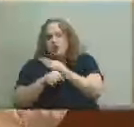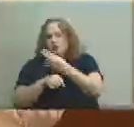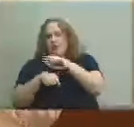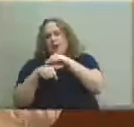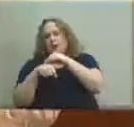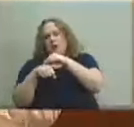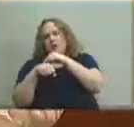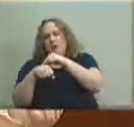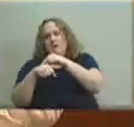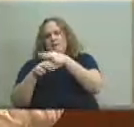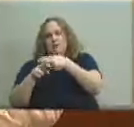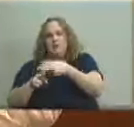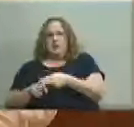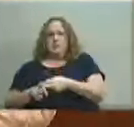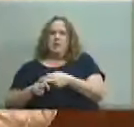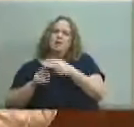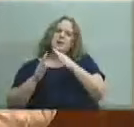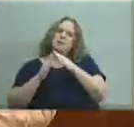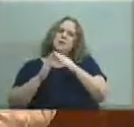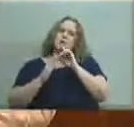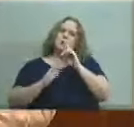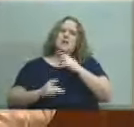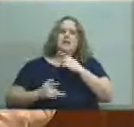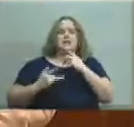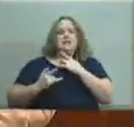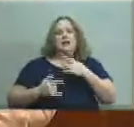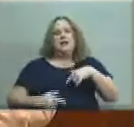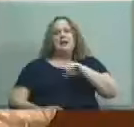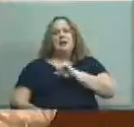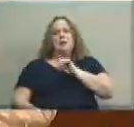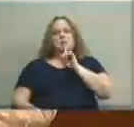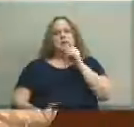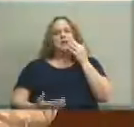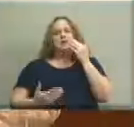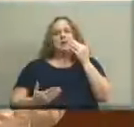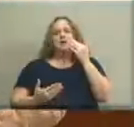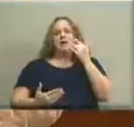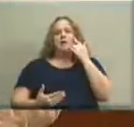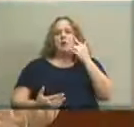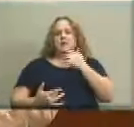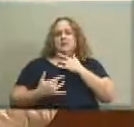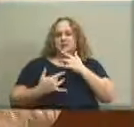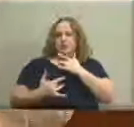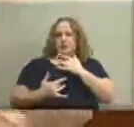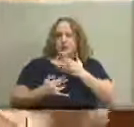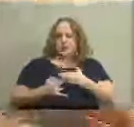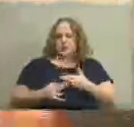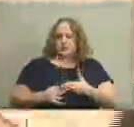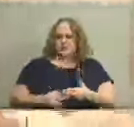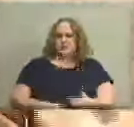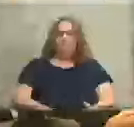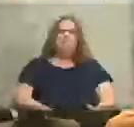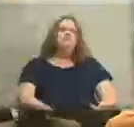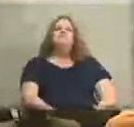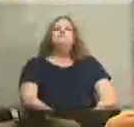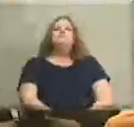very fitting the community community is so excited to have you and we thank you very much for your consideration thank you